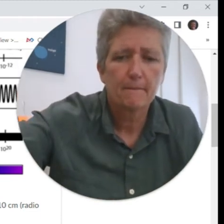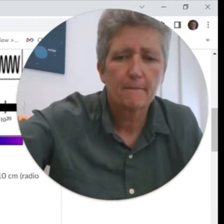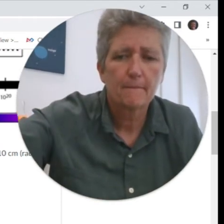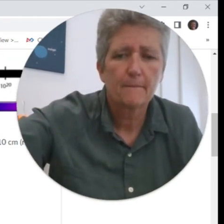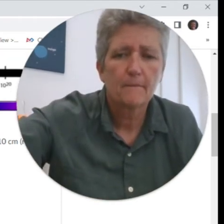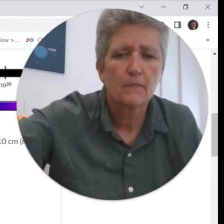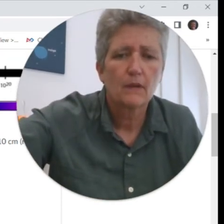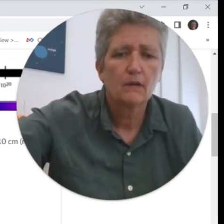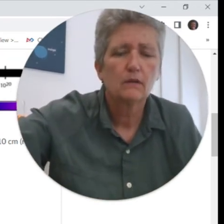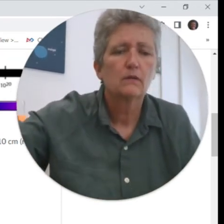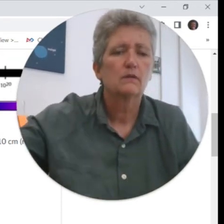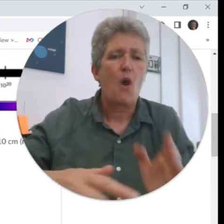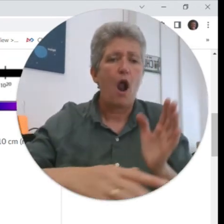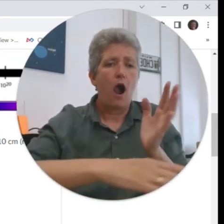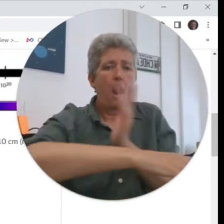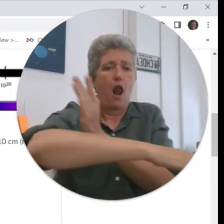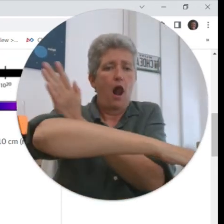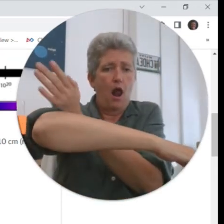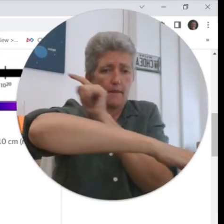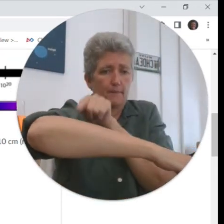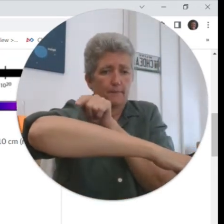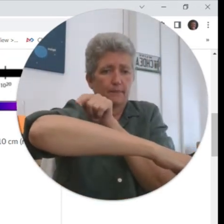it's a whole spectrum along there